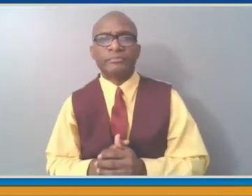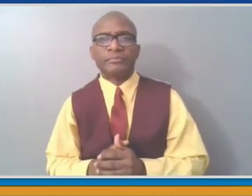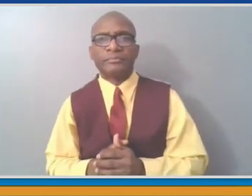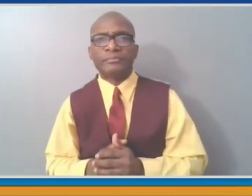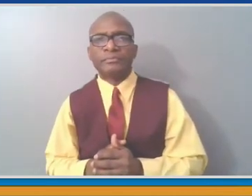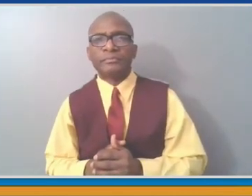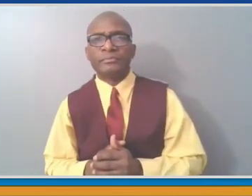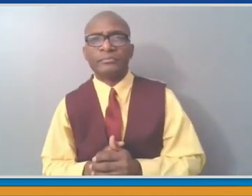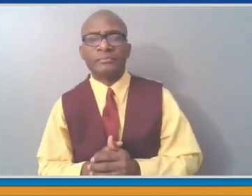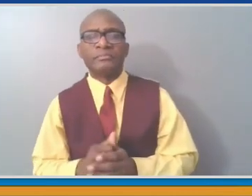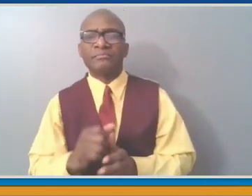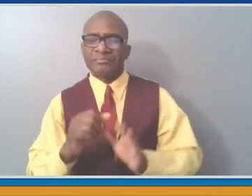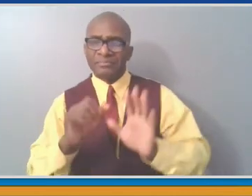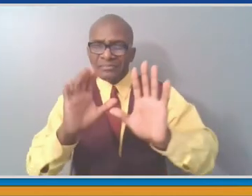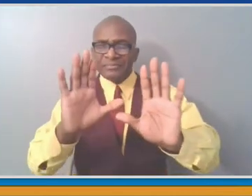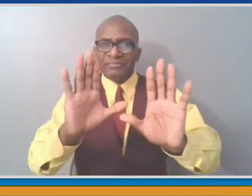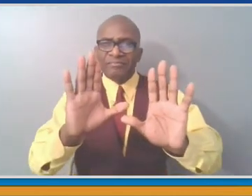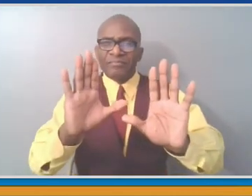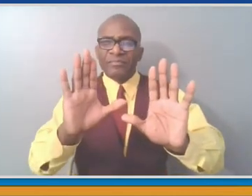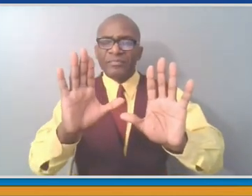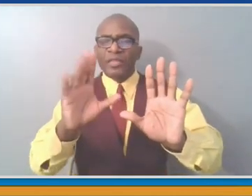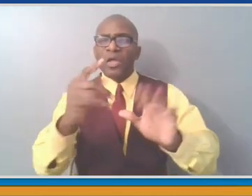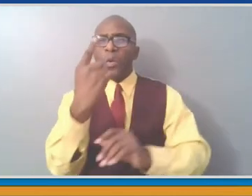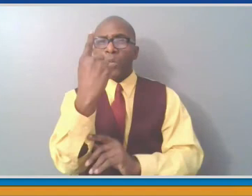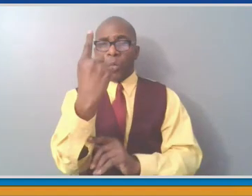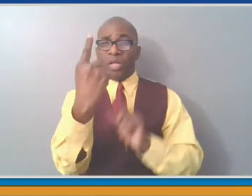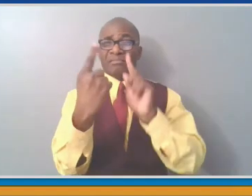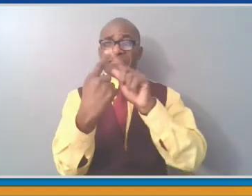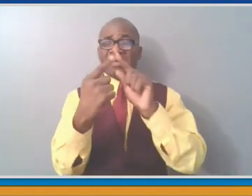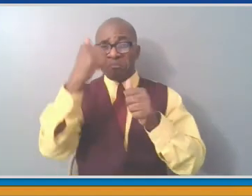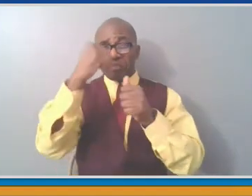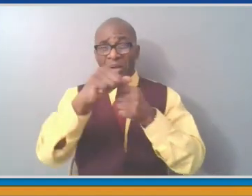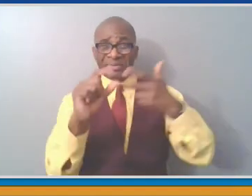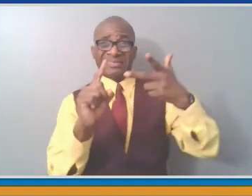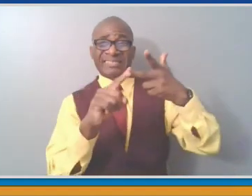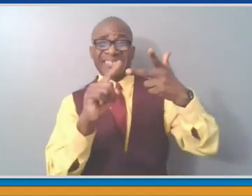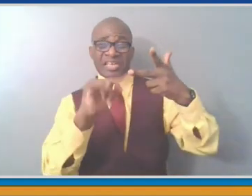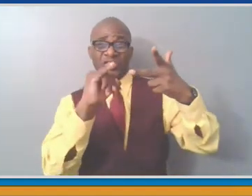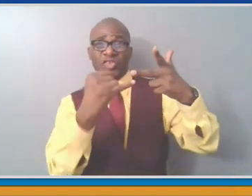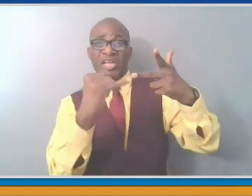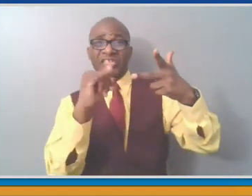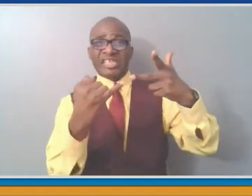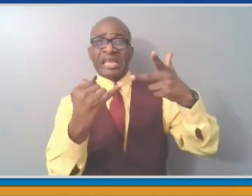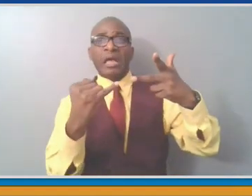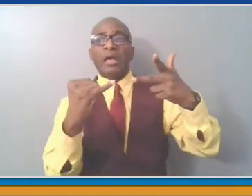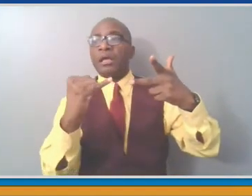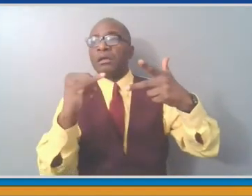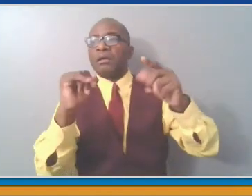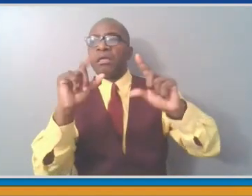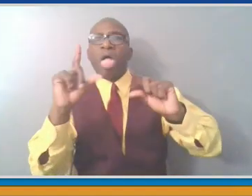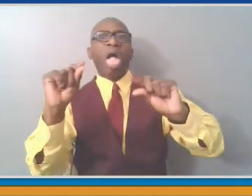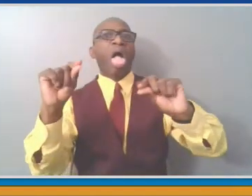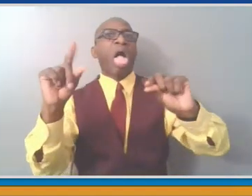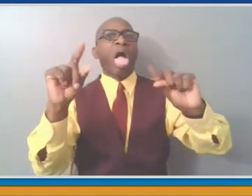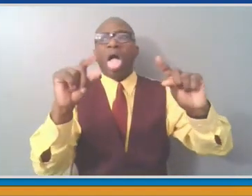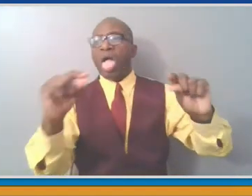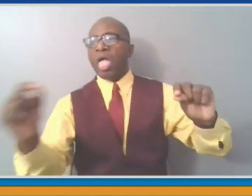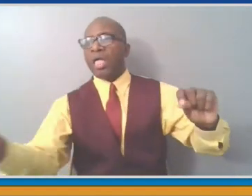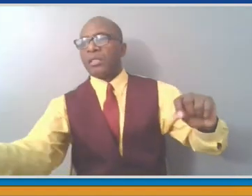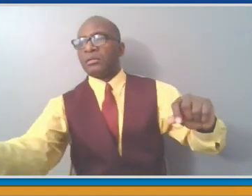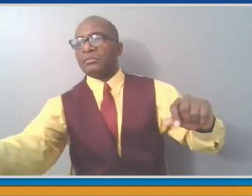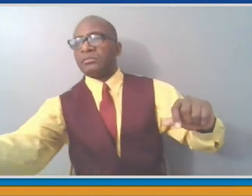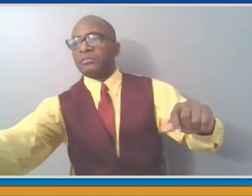hesitancy. And I think what happens is all of us as Americans, you know, don't necessarily want to take the time and effort to really